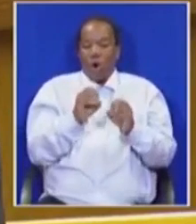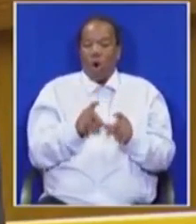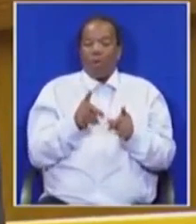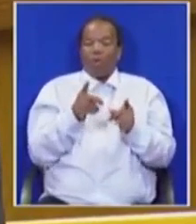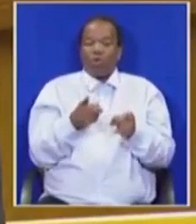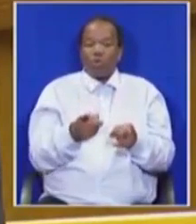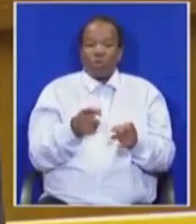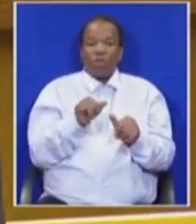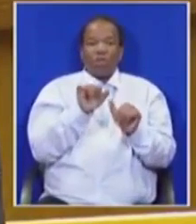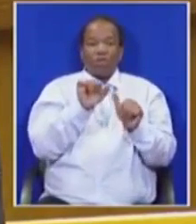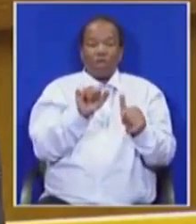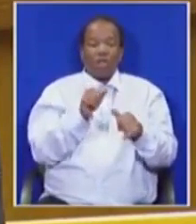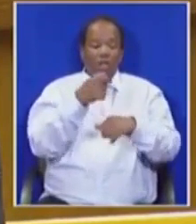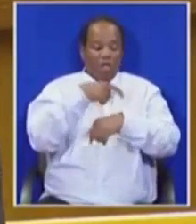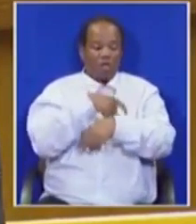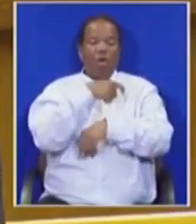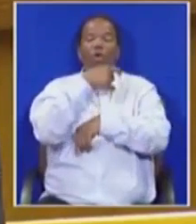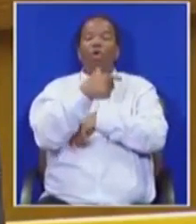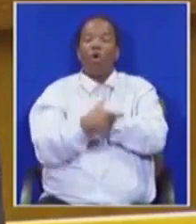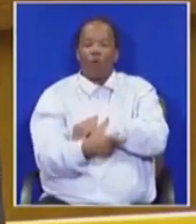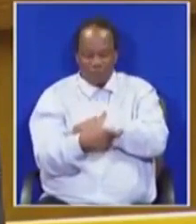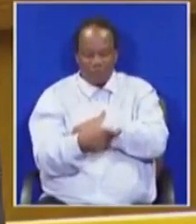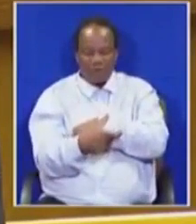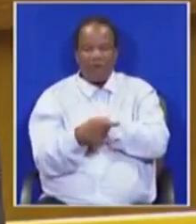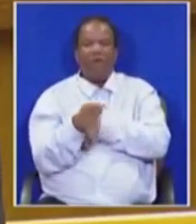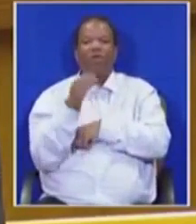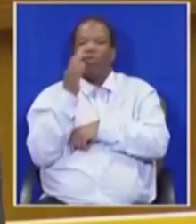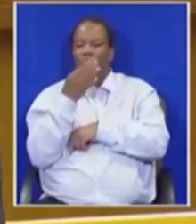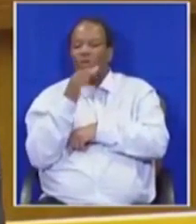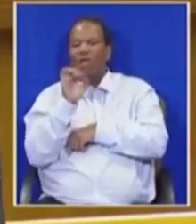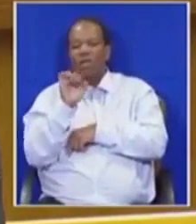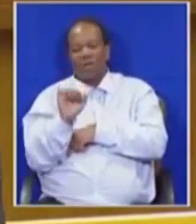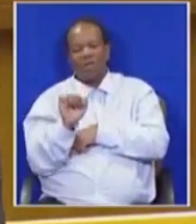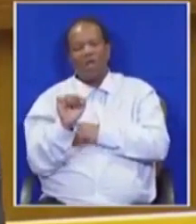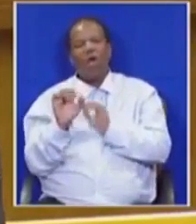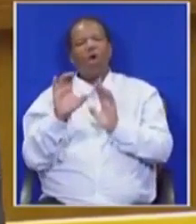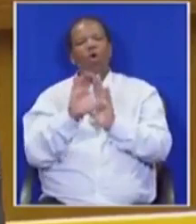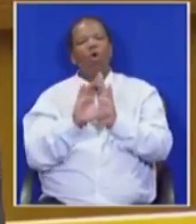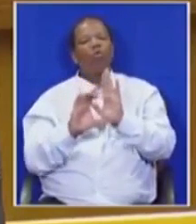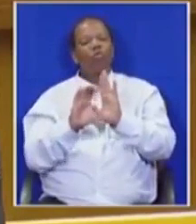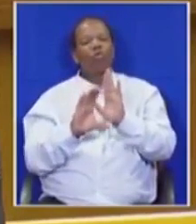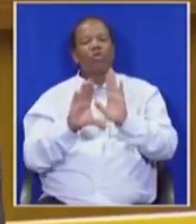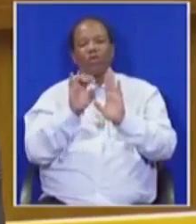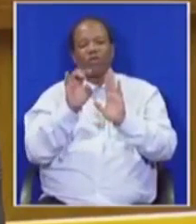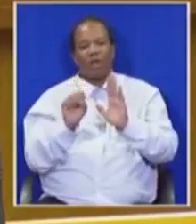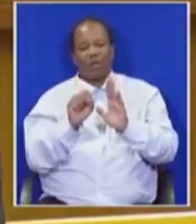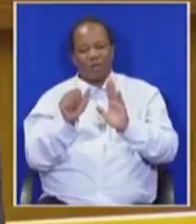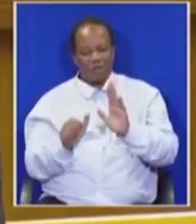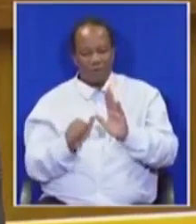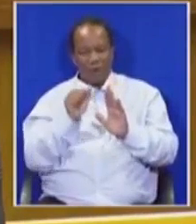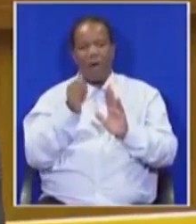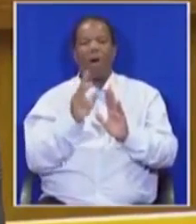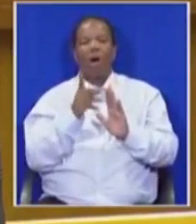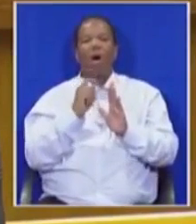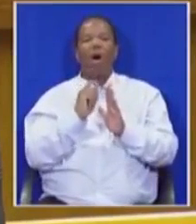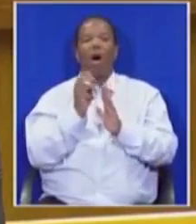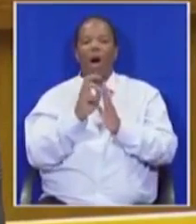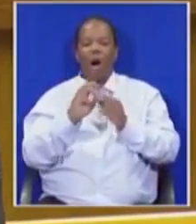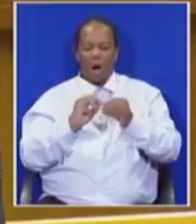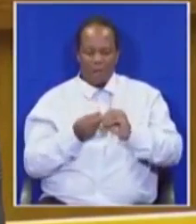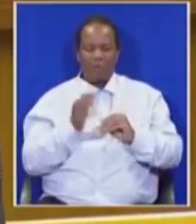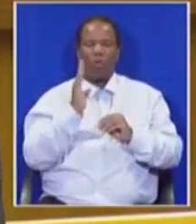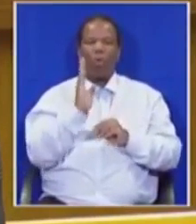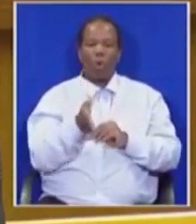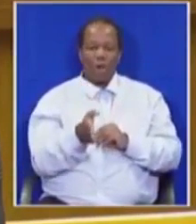agreed in your conference to amend the Constitution. Anyone who says we cannot expropriate,